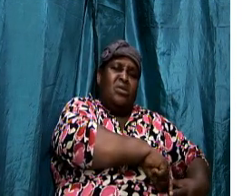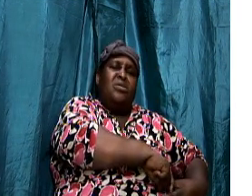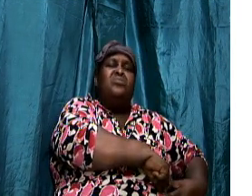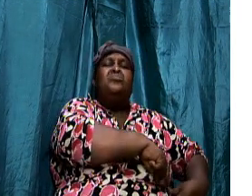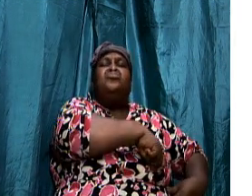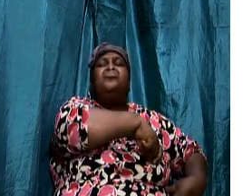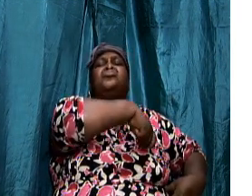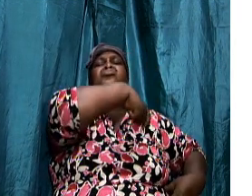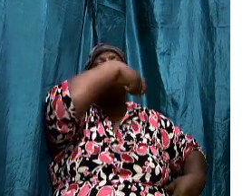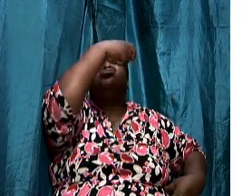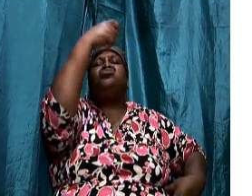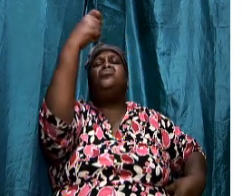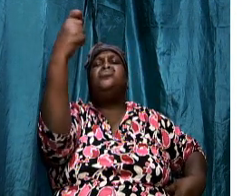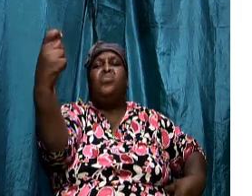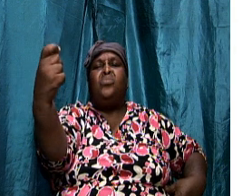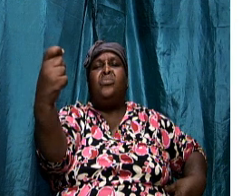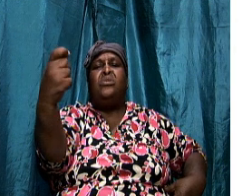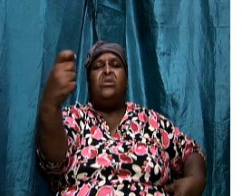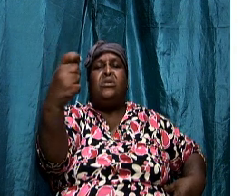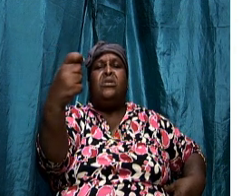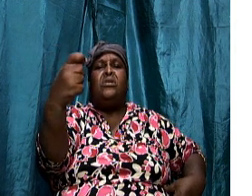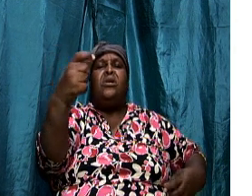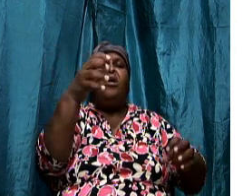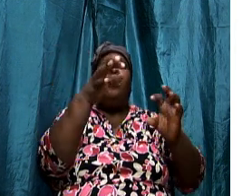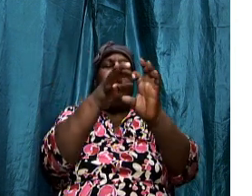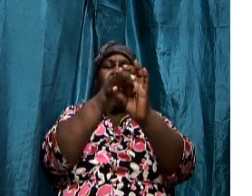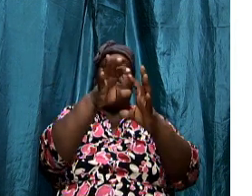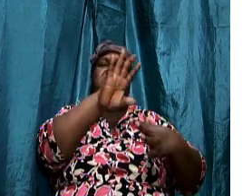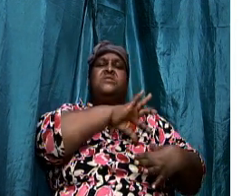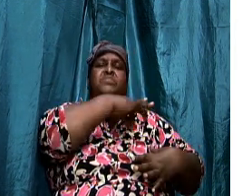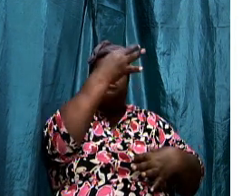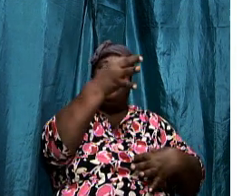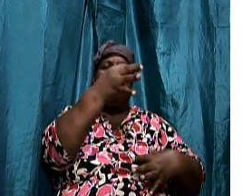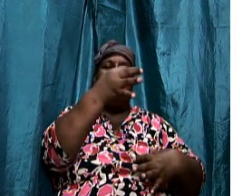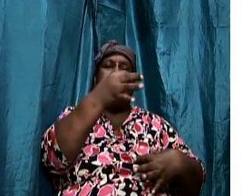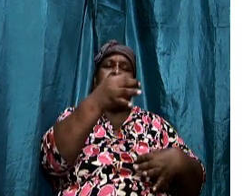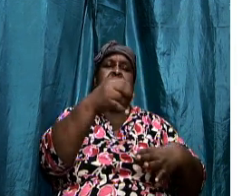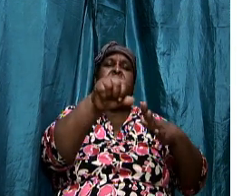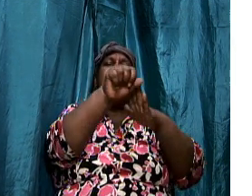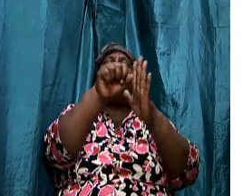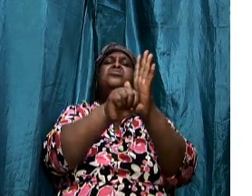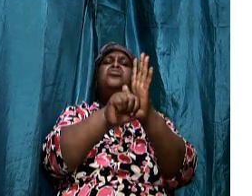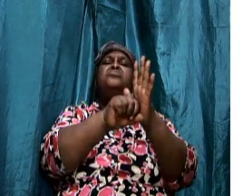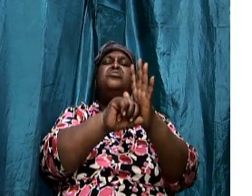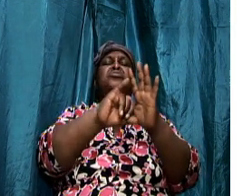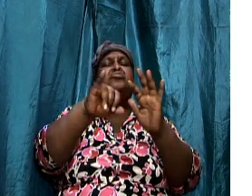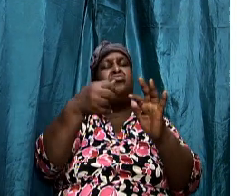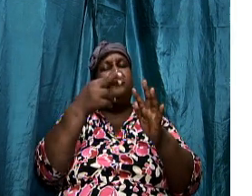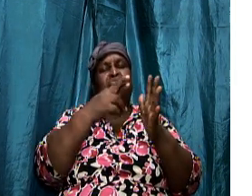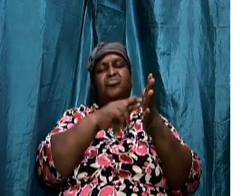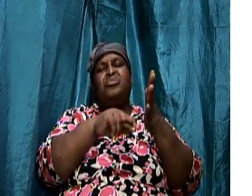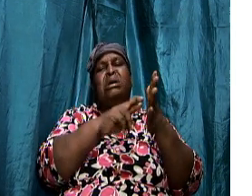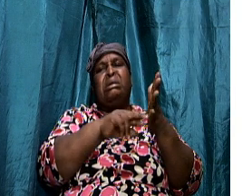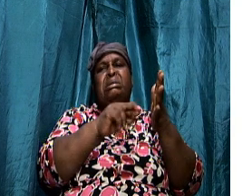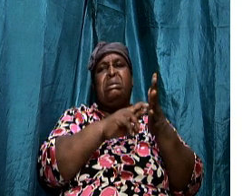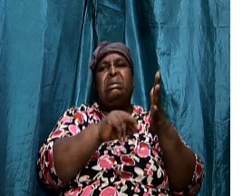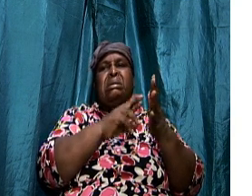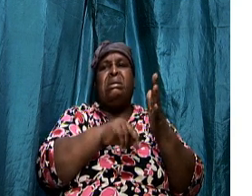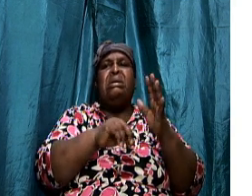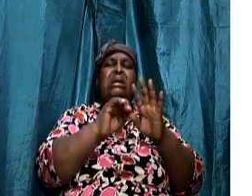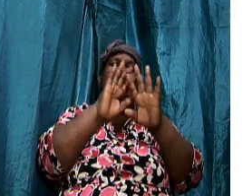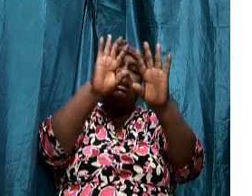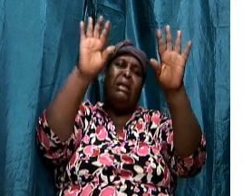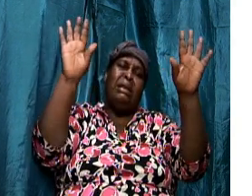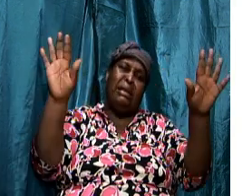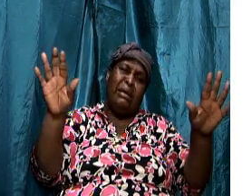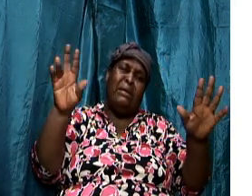of the Spirit. And in the scripture that we just read, we realize that it clearly